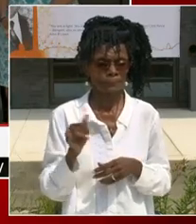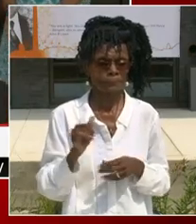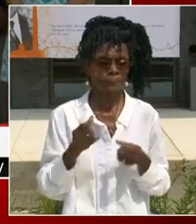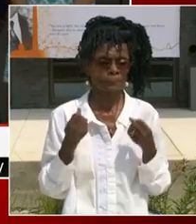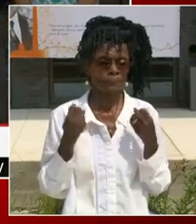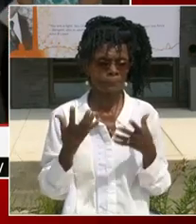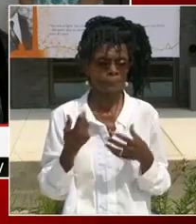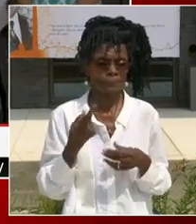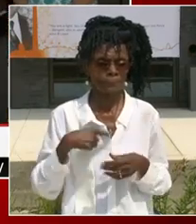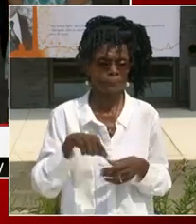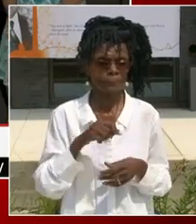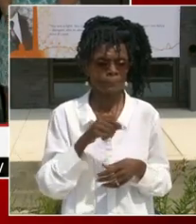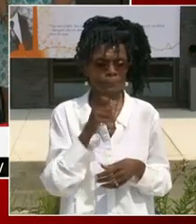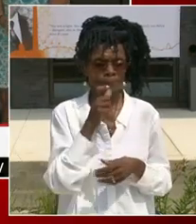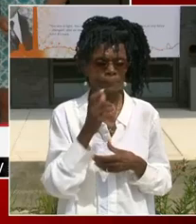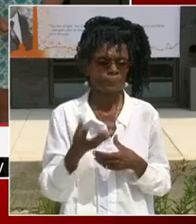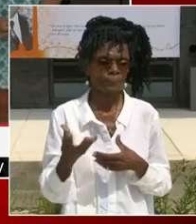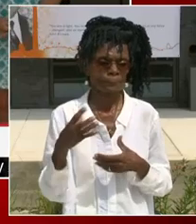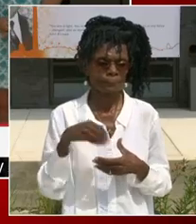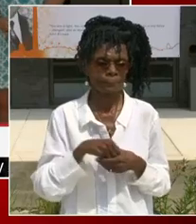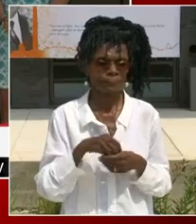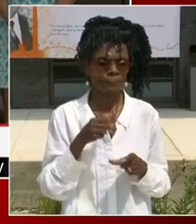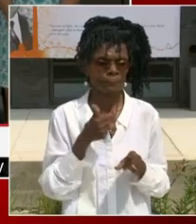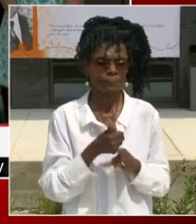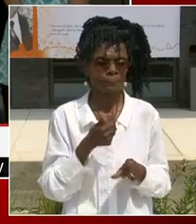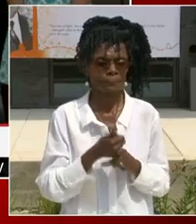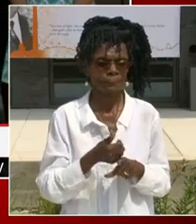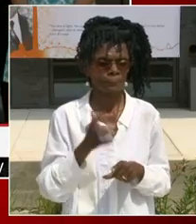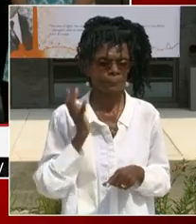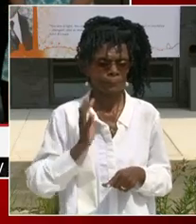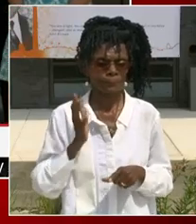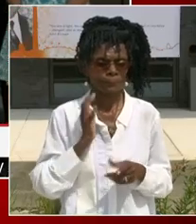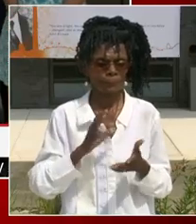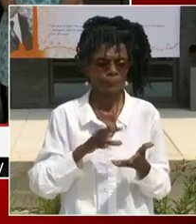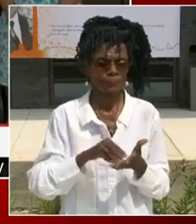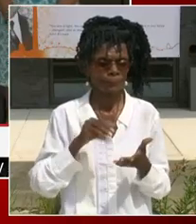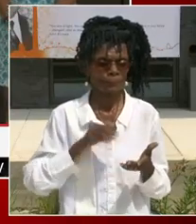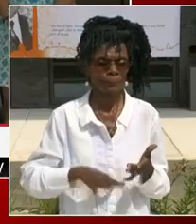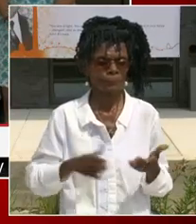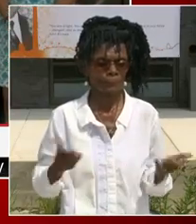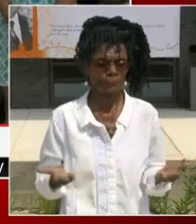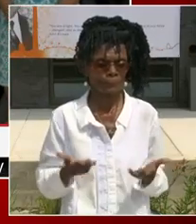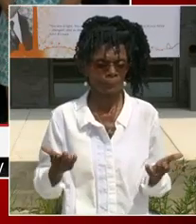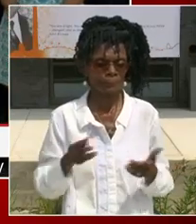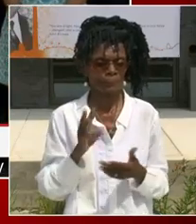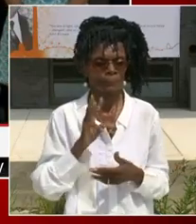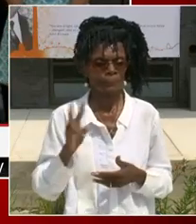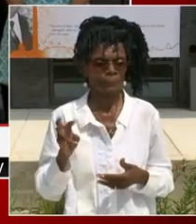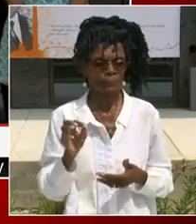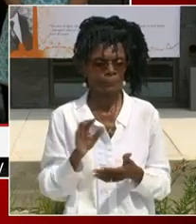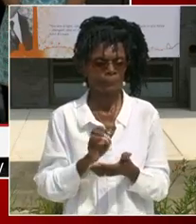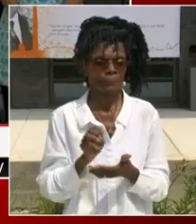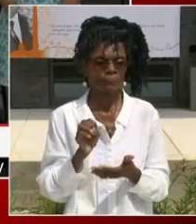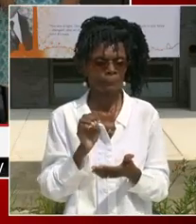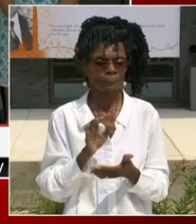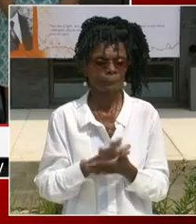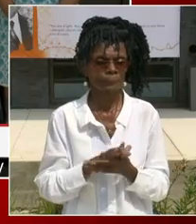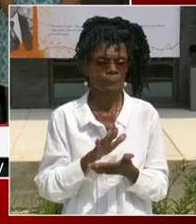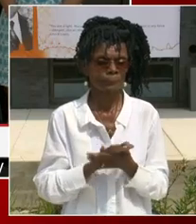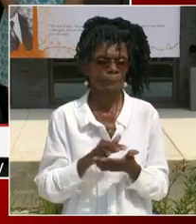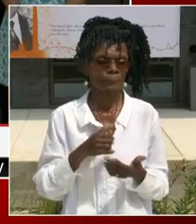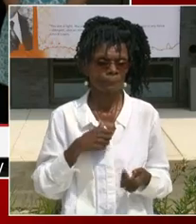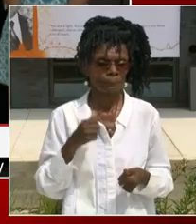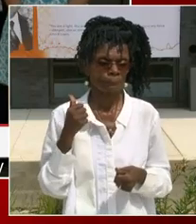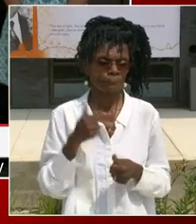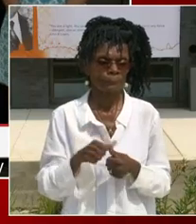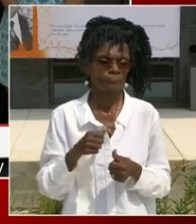West Tigers. And what I remember about when this building was West Tigers is, you know, I went to Rudolph Elementary. And Rudolph and